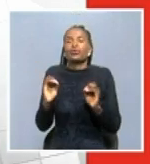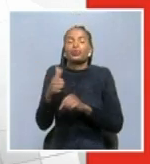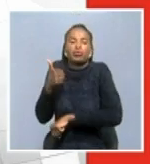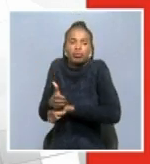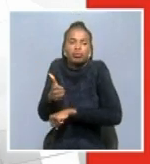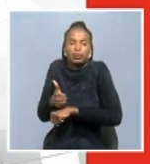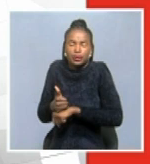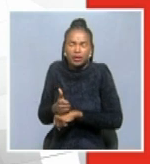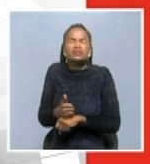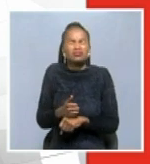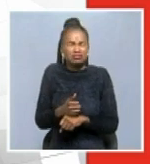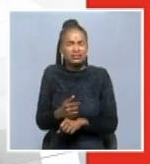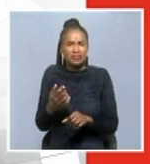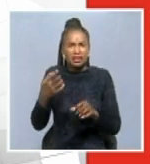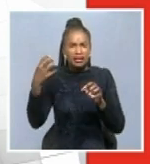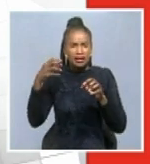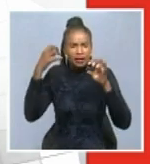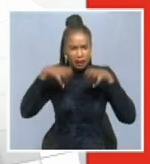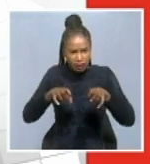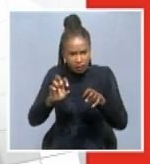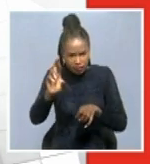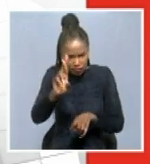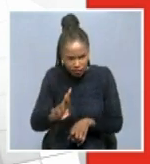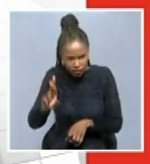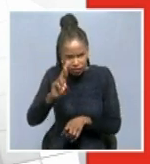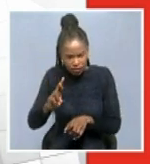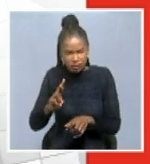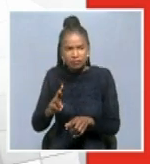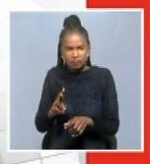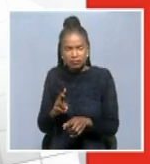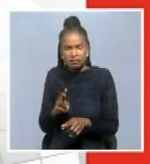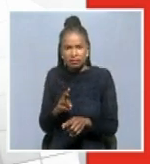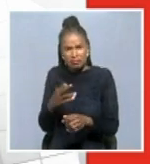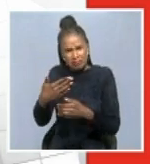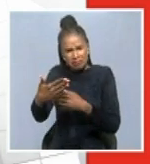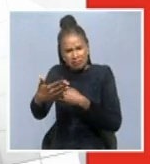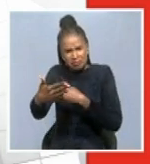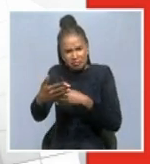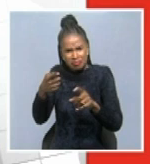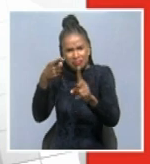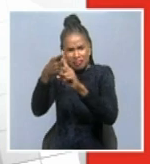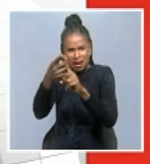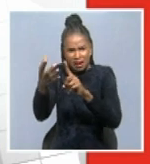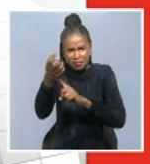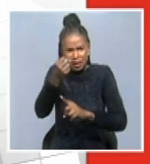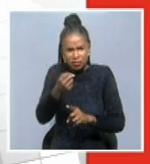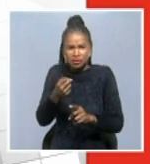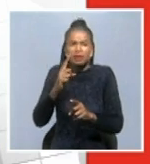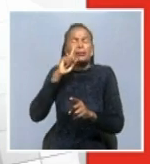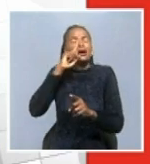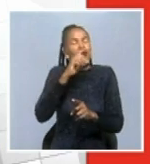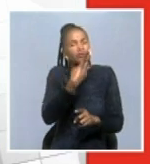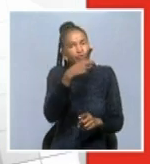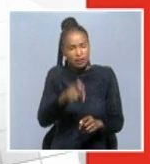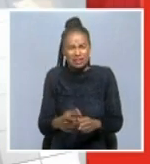are sort of moving towards what we are targeting, which is the 2,000 numbers.